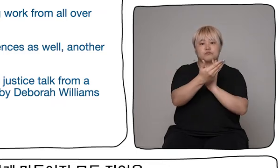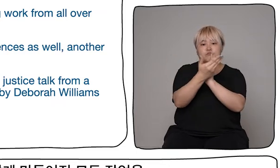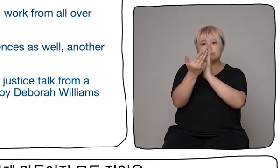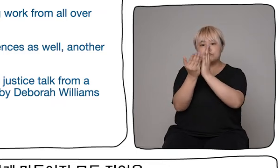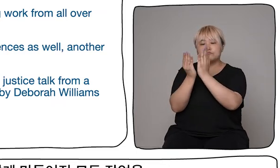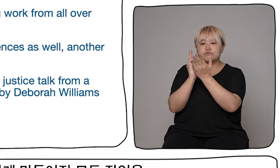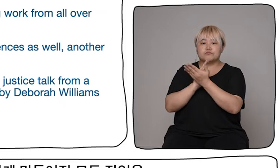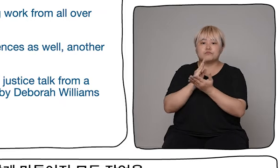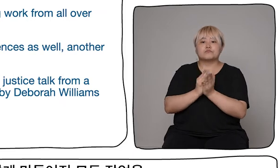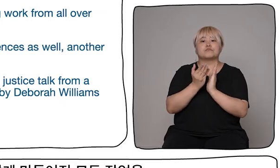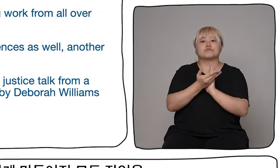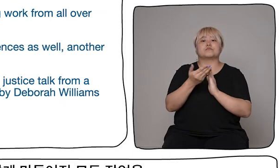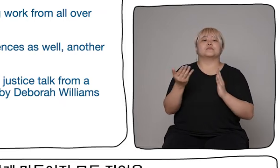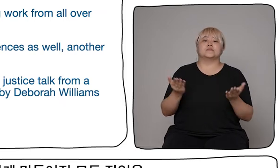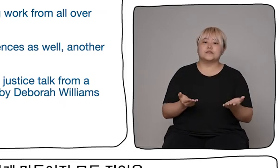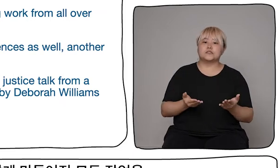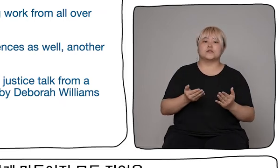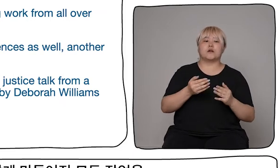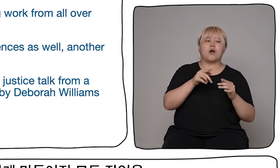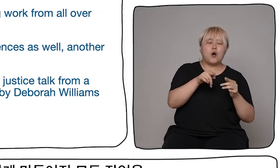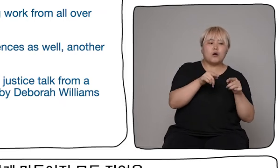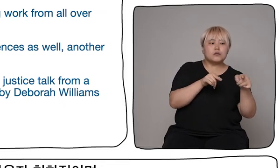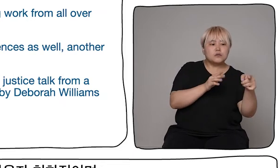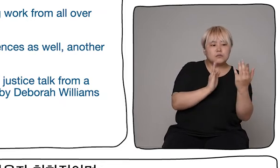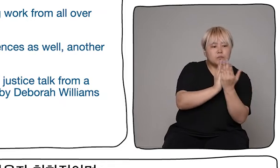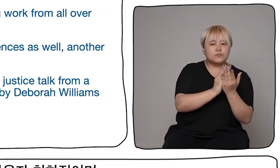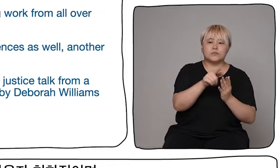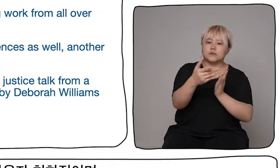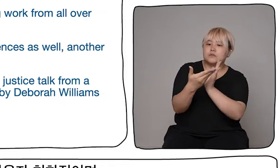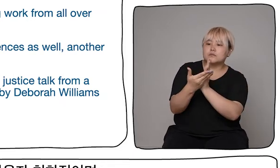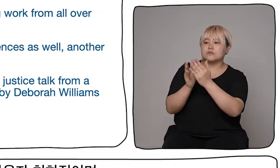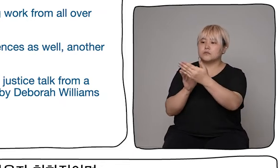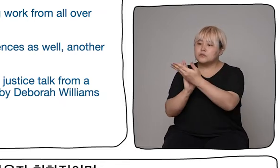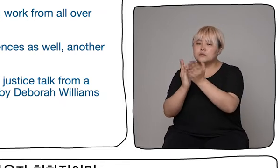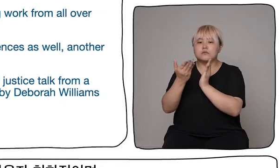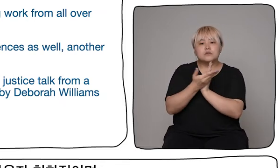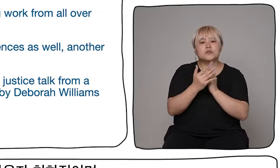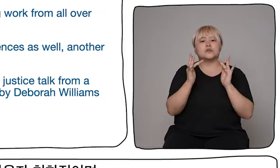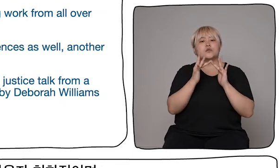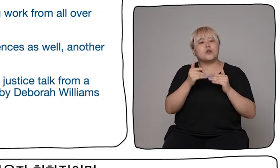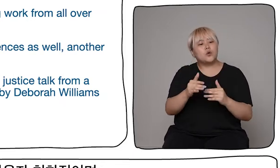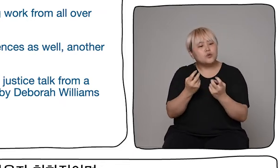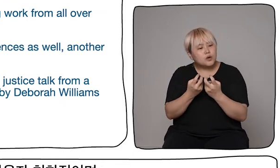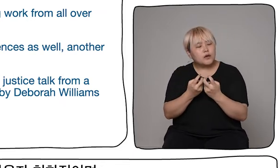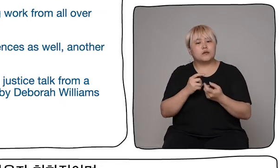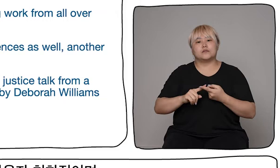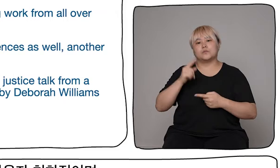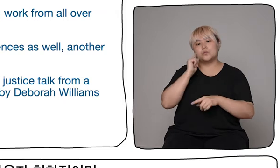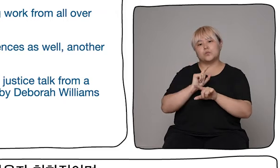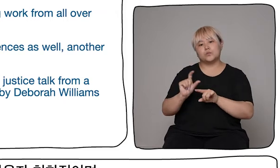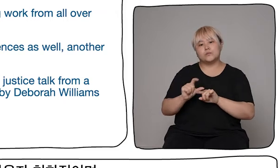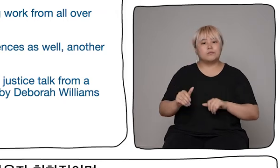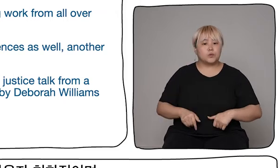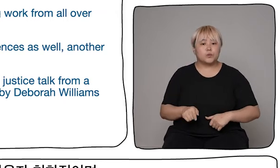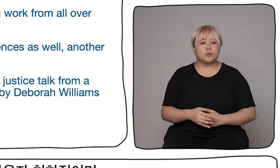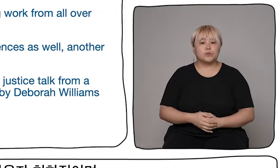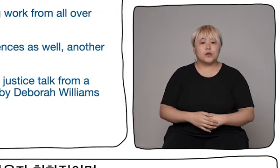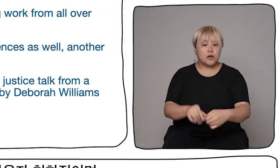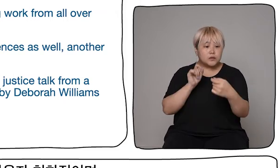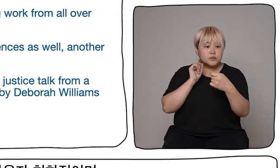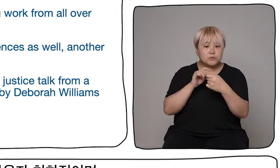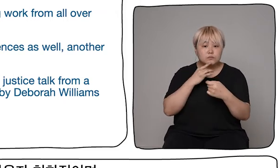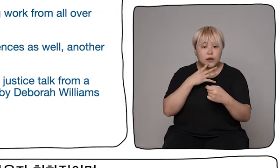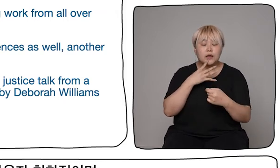presenting it online in a way that was not just accessible, but user friendly, easy for audiences to navigate